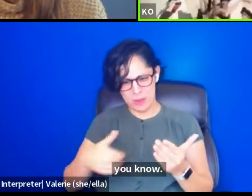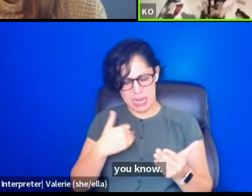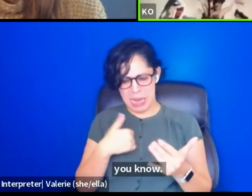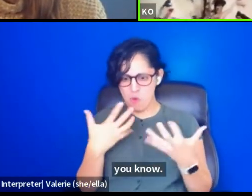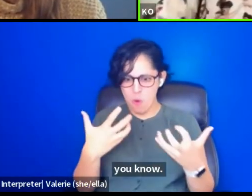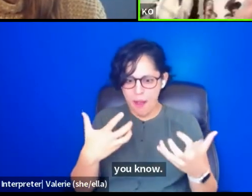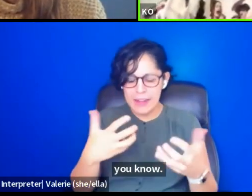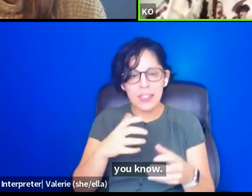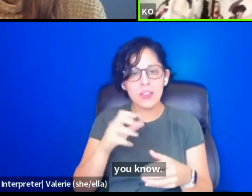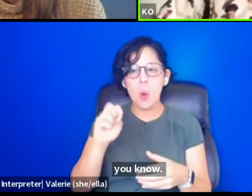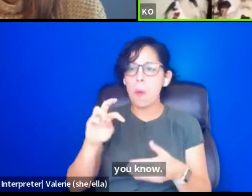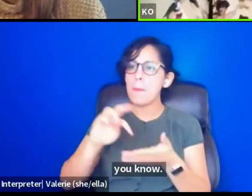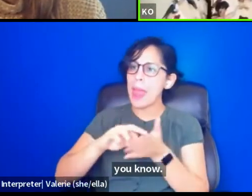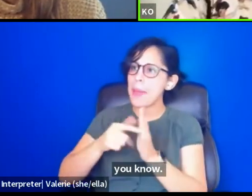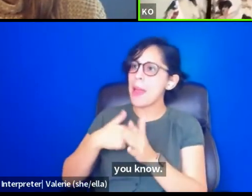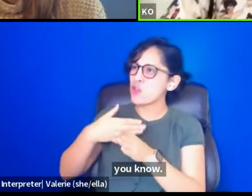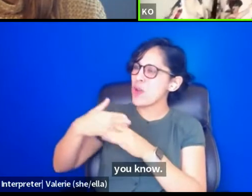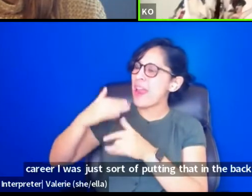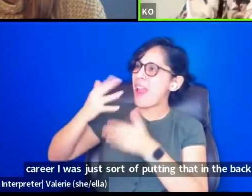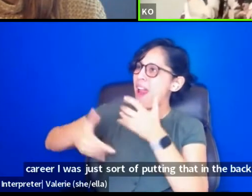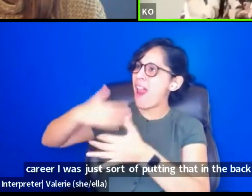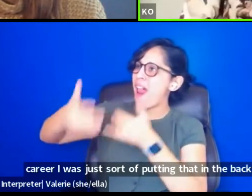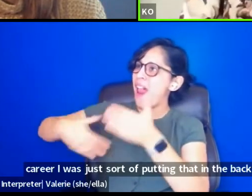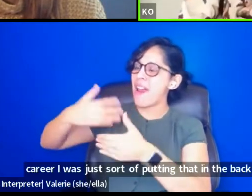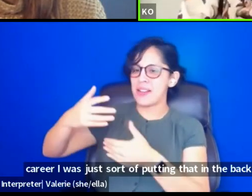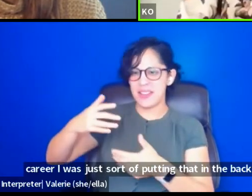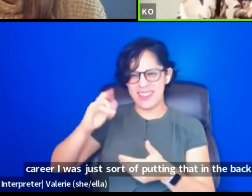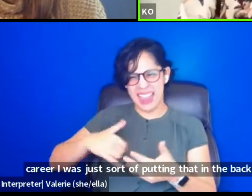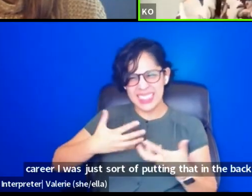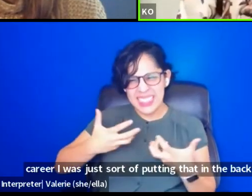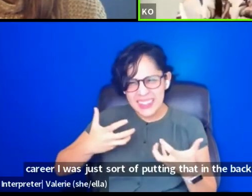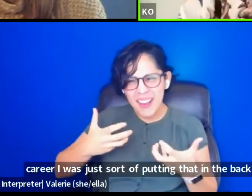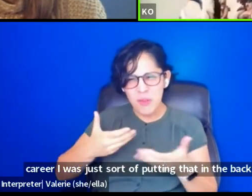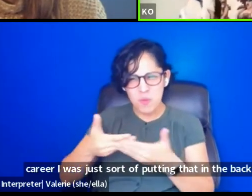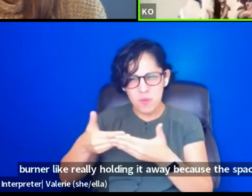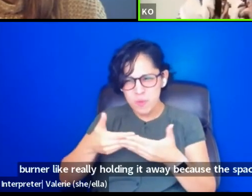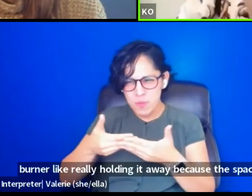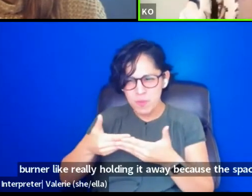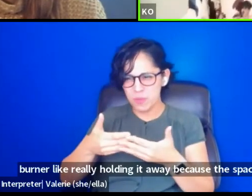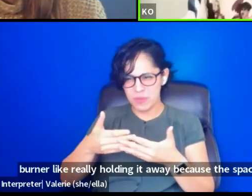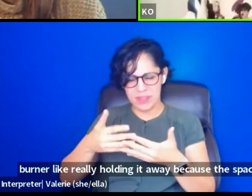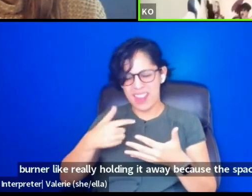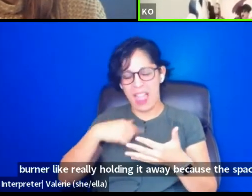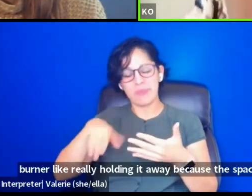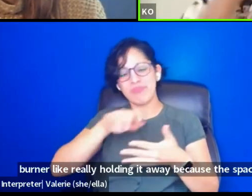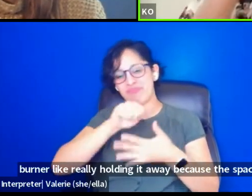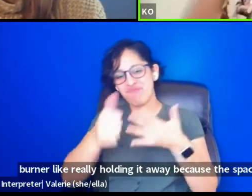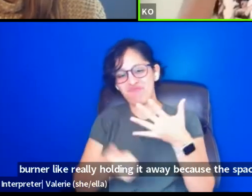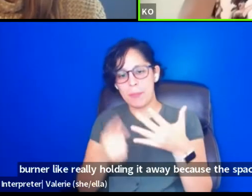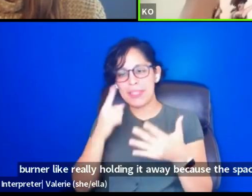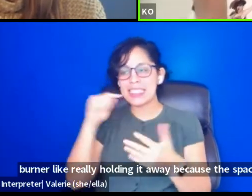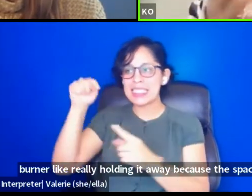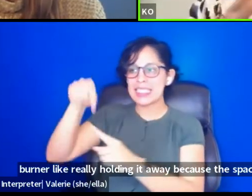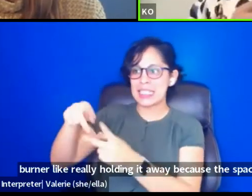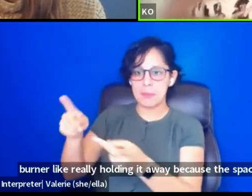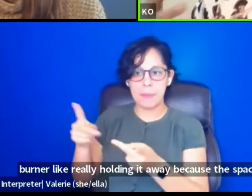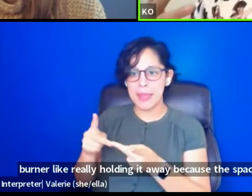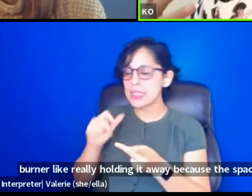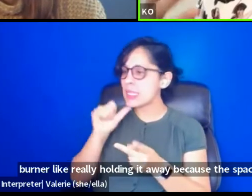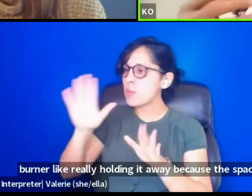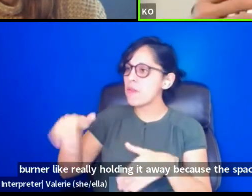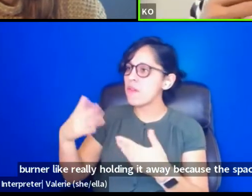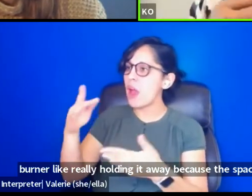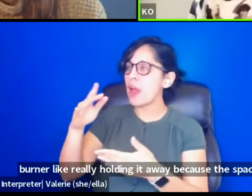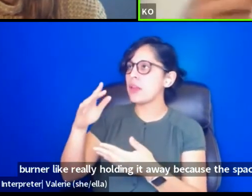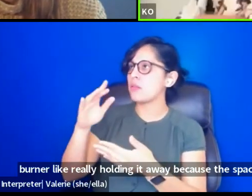putting that in the back burner and like really holding it away because the space was not provided for me to contemplate what I